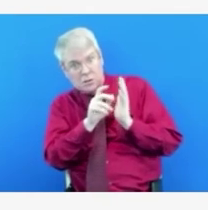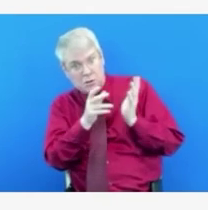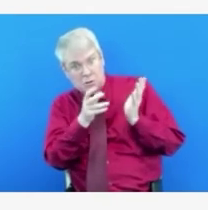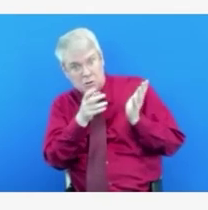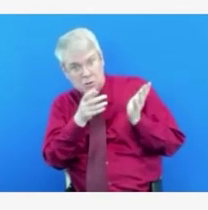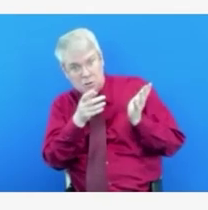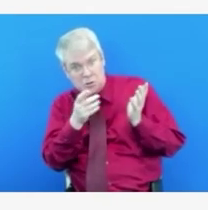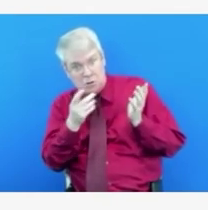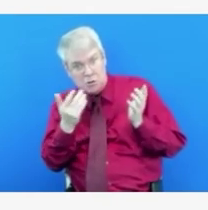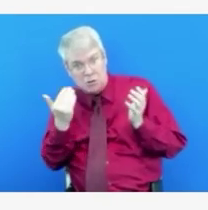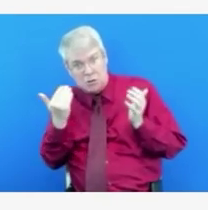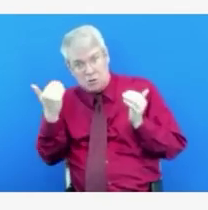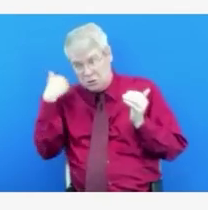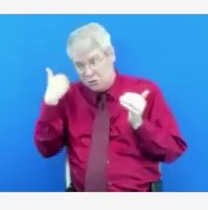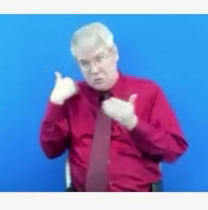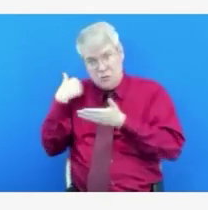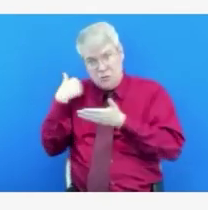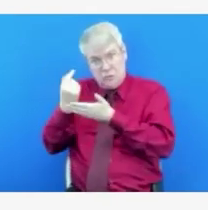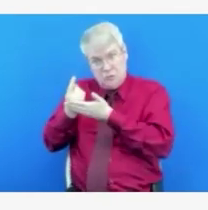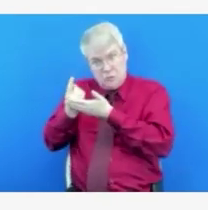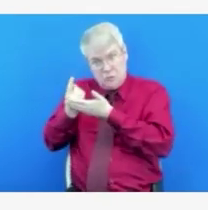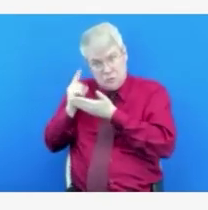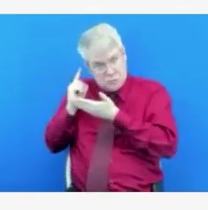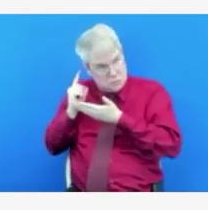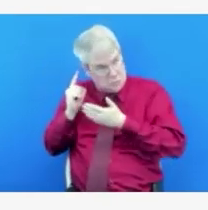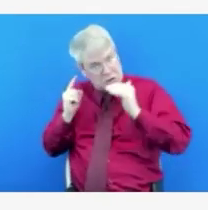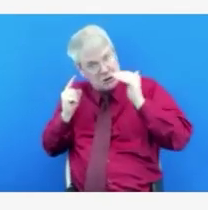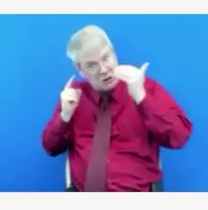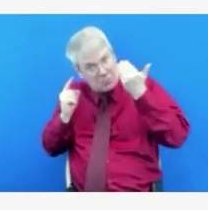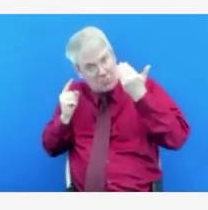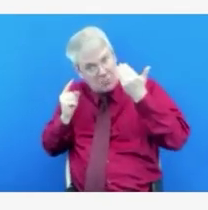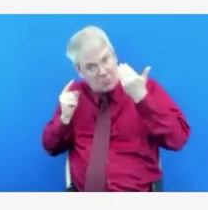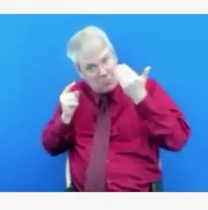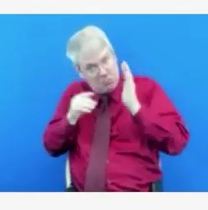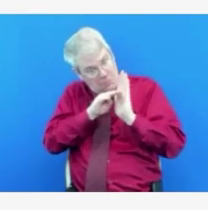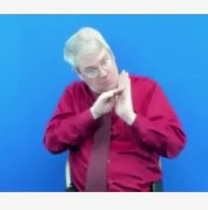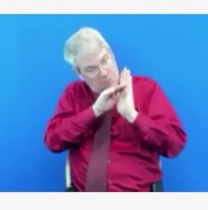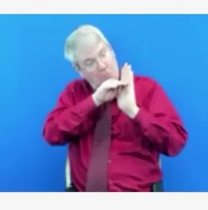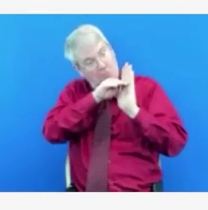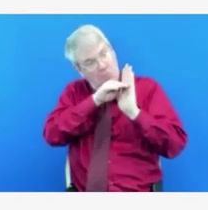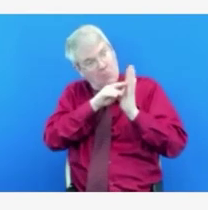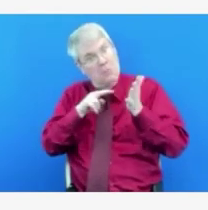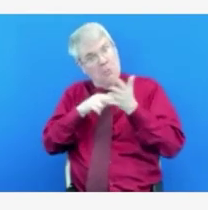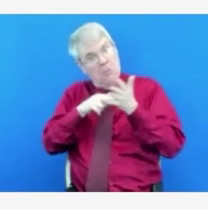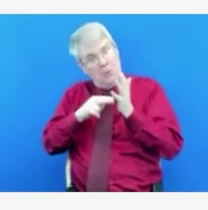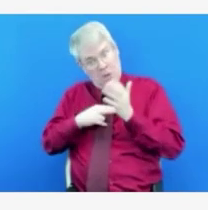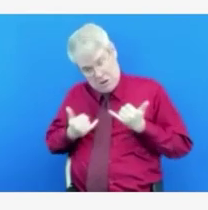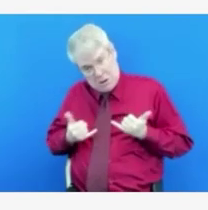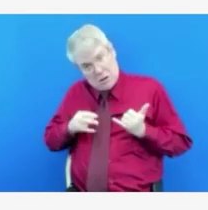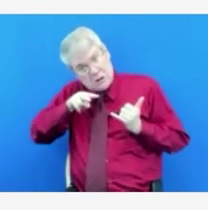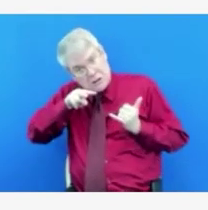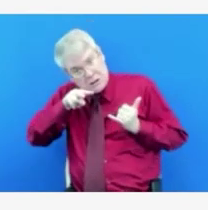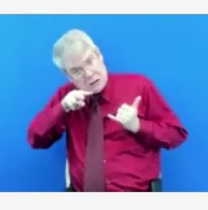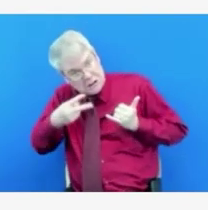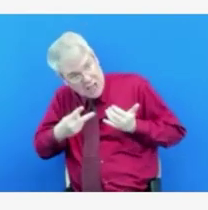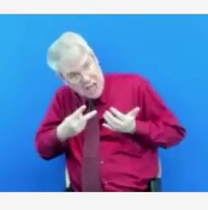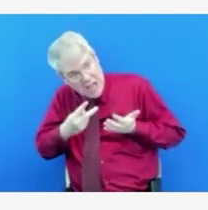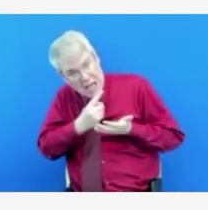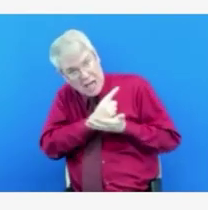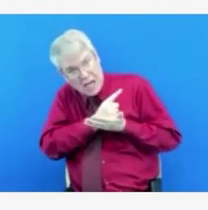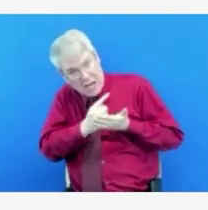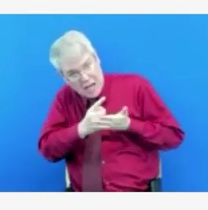both Dr. Jepsen and Dr. Turner said that you weren't sure if this was the end of a peak.